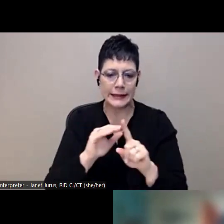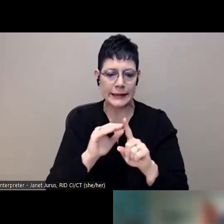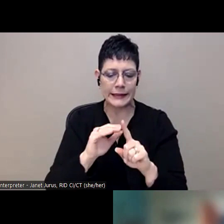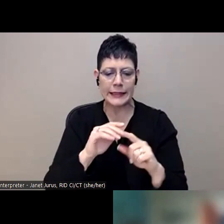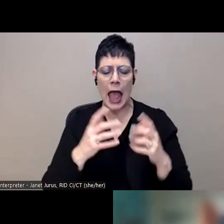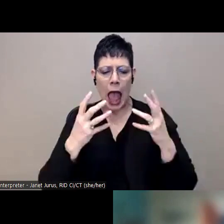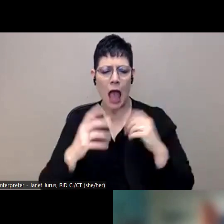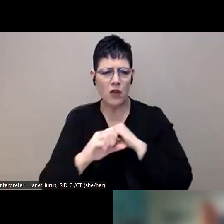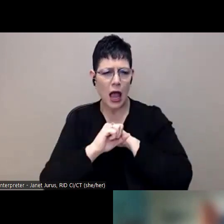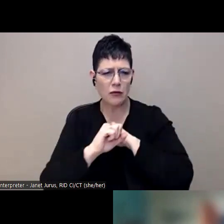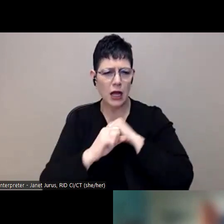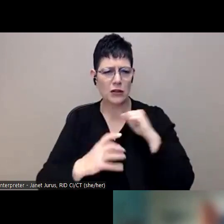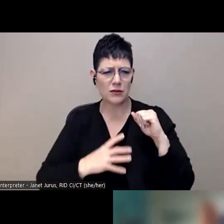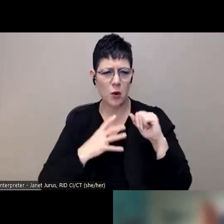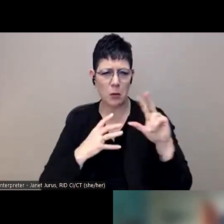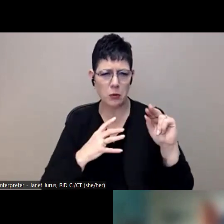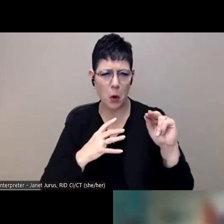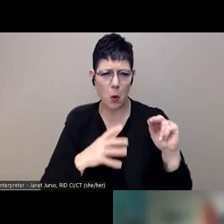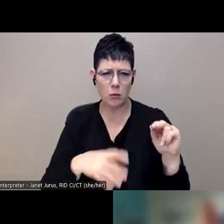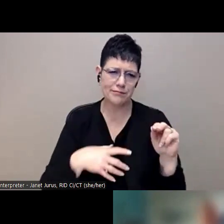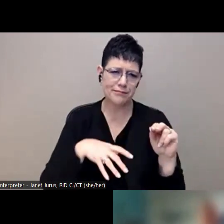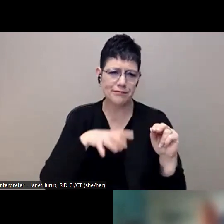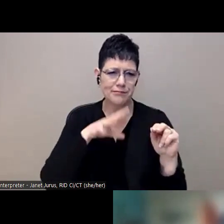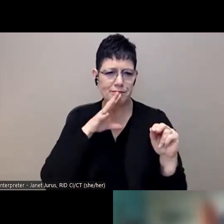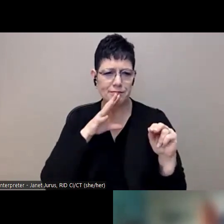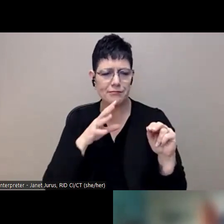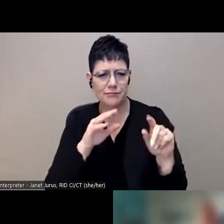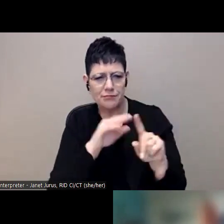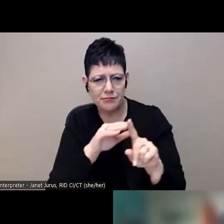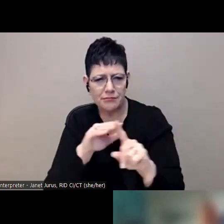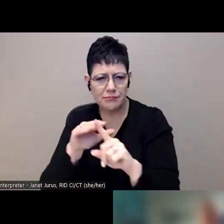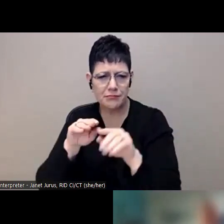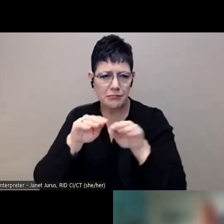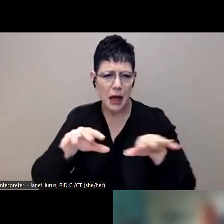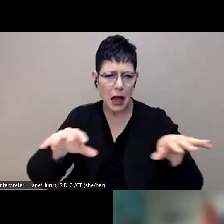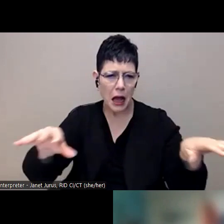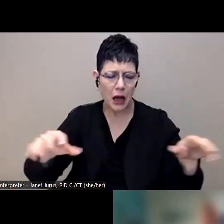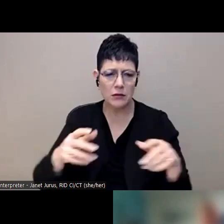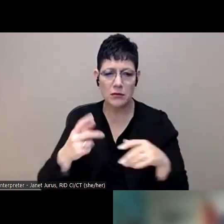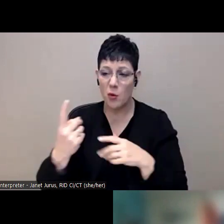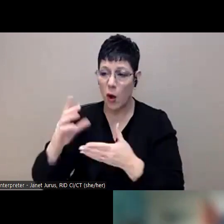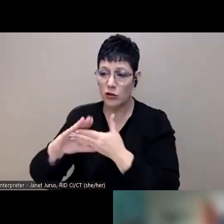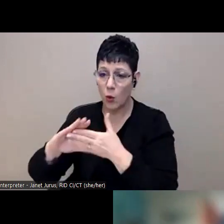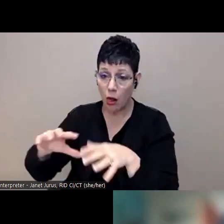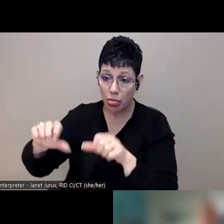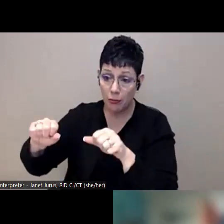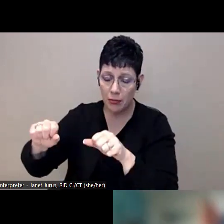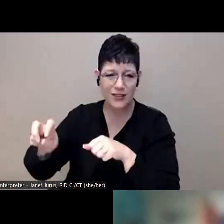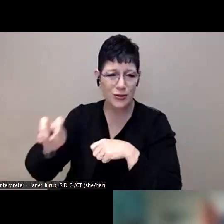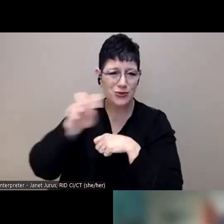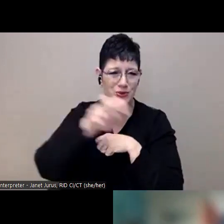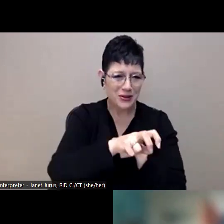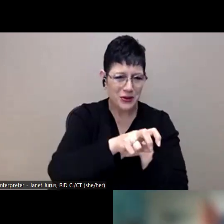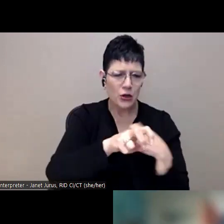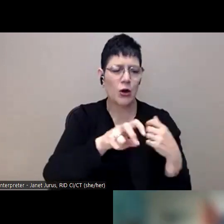or a teacher will say, Hey, I did this with my students and then they moved schools. And now we're in a new school, or I'm currently serving a seventh grade